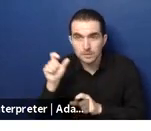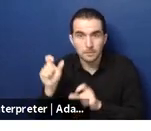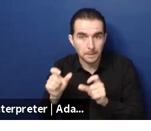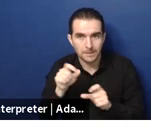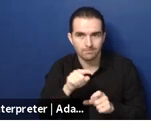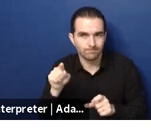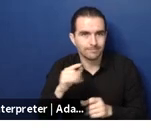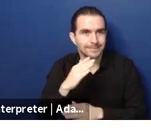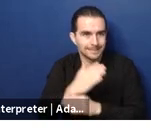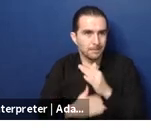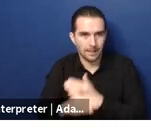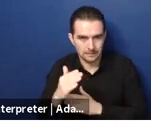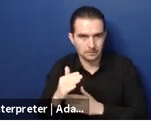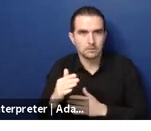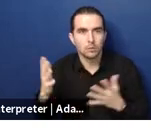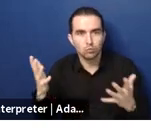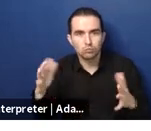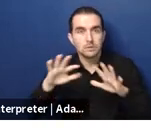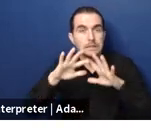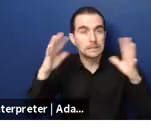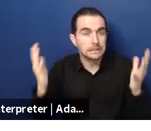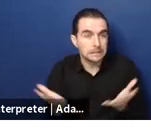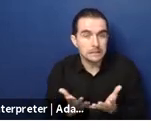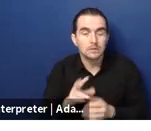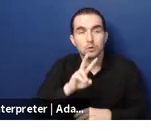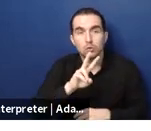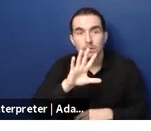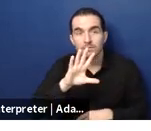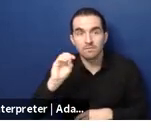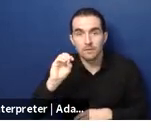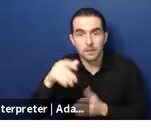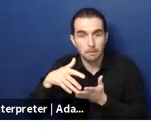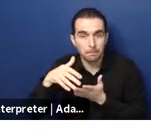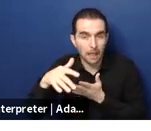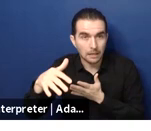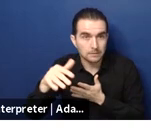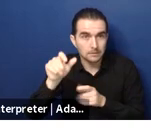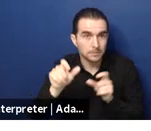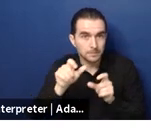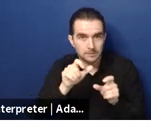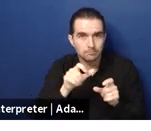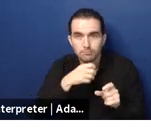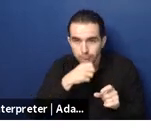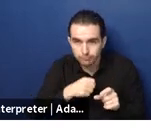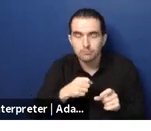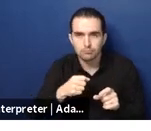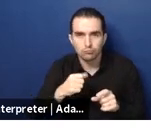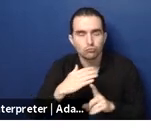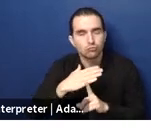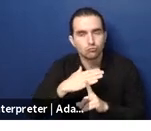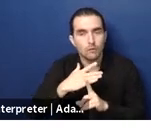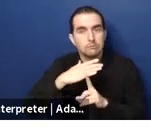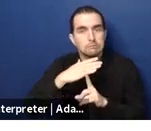um but really interestingly the numbers of persons aged over 80 years old is nearly going to